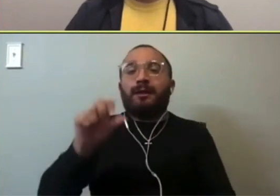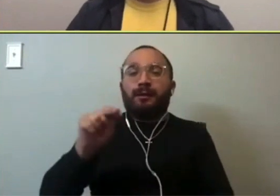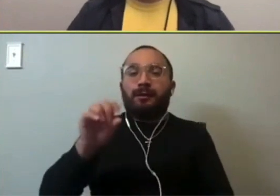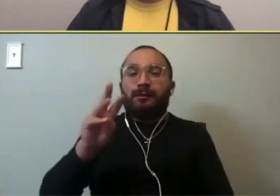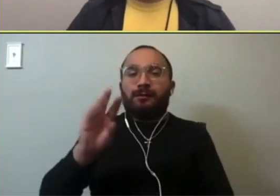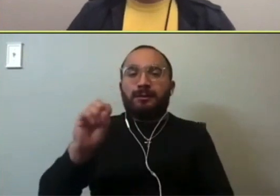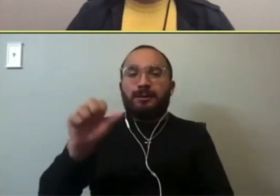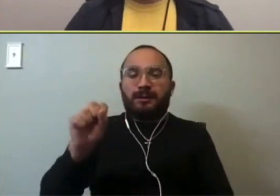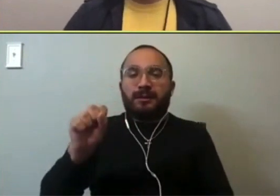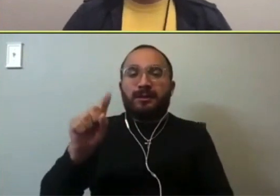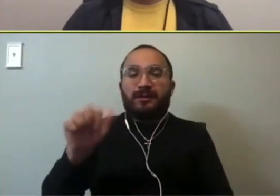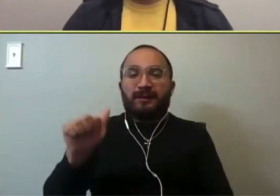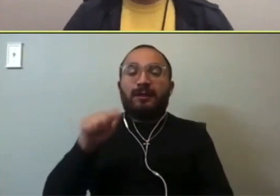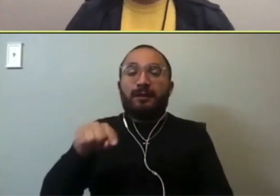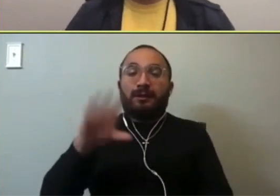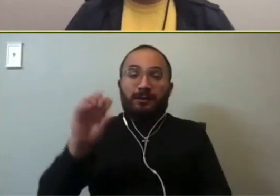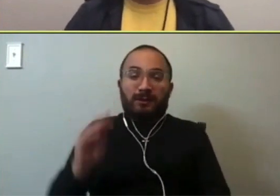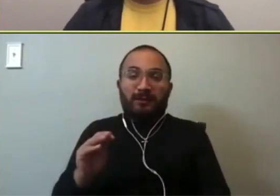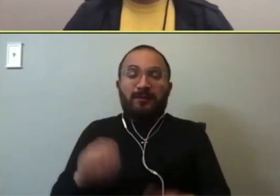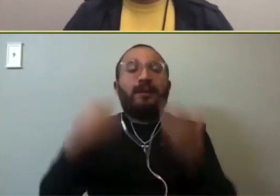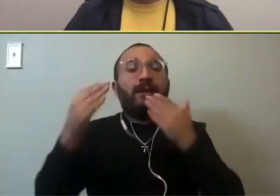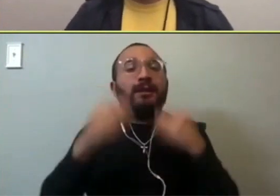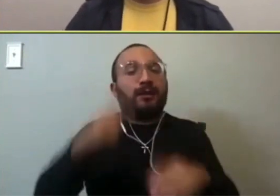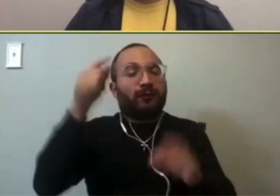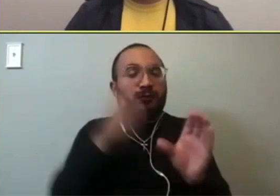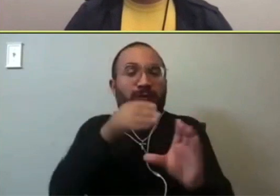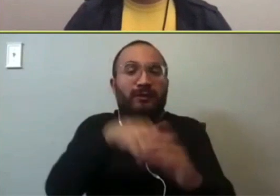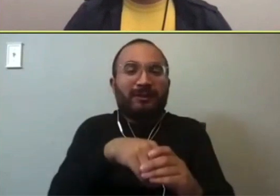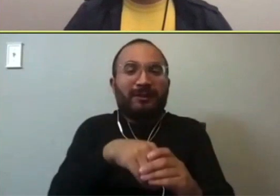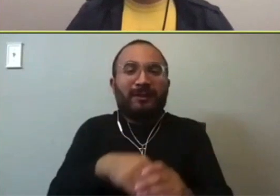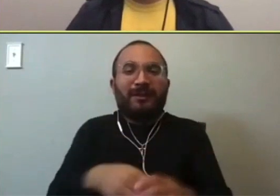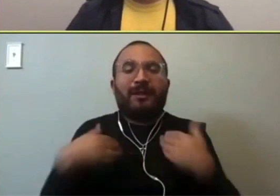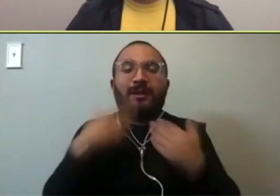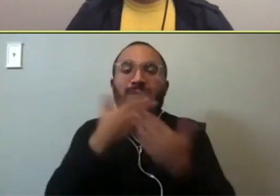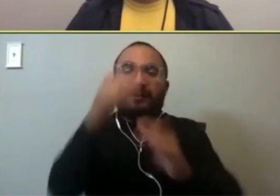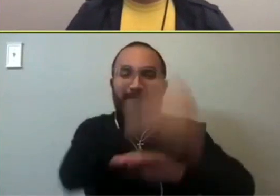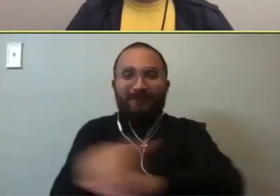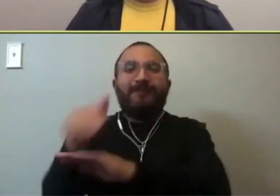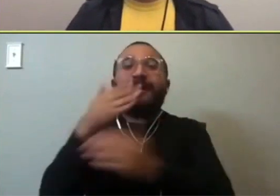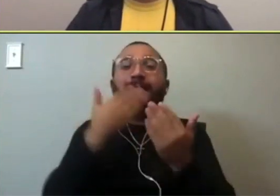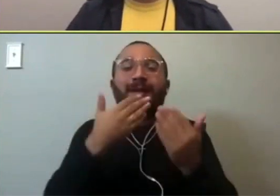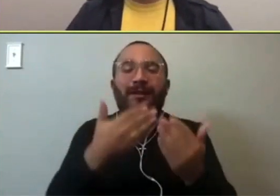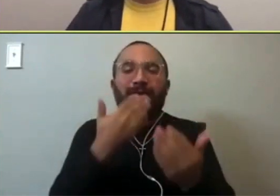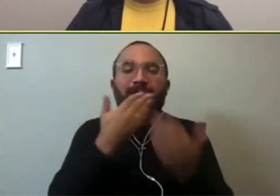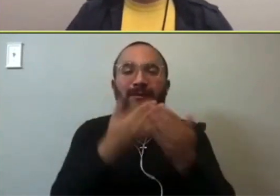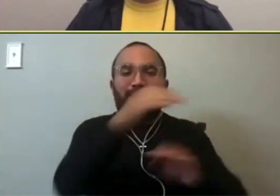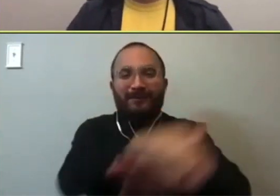Thank you, Charlotte Anne, and thank you everyone for joining us. Have a good evening. Thank you. Have a good evening.